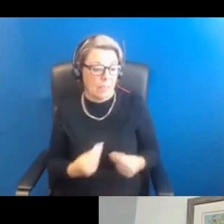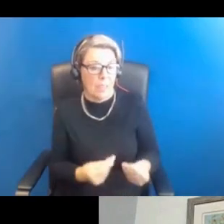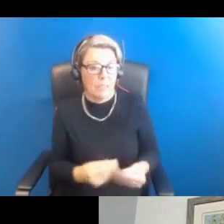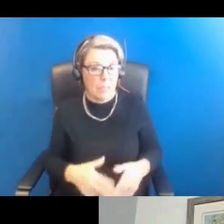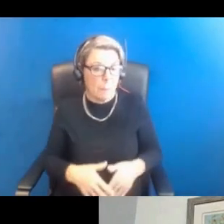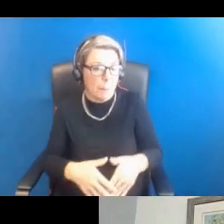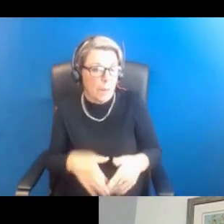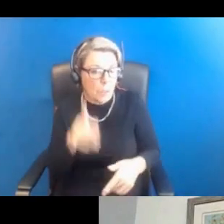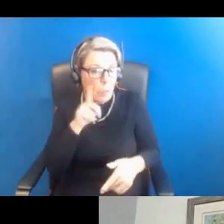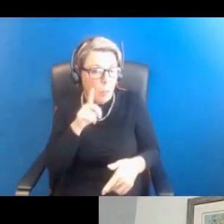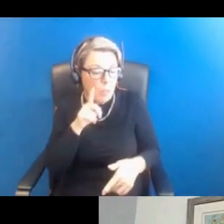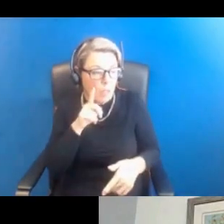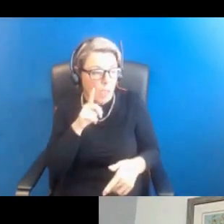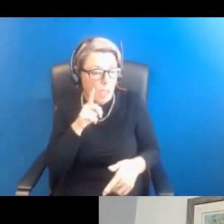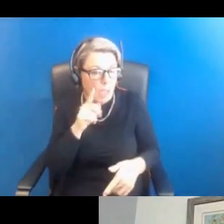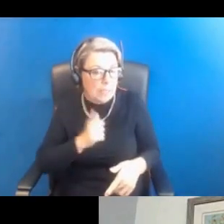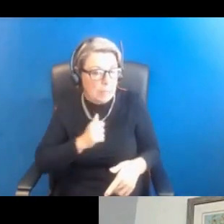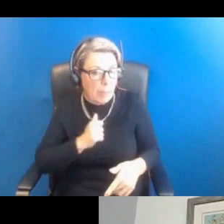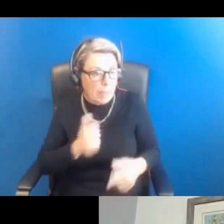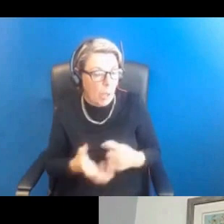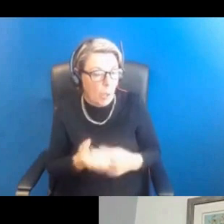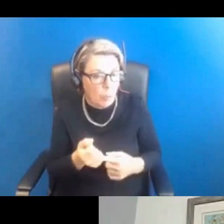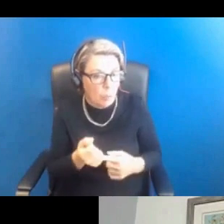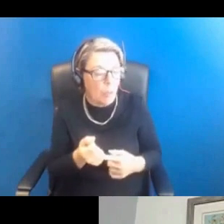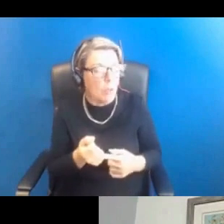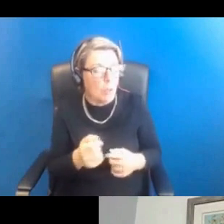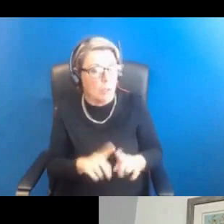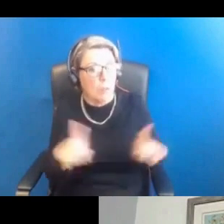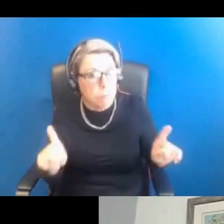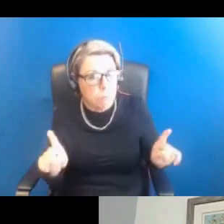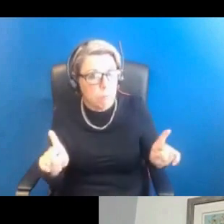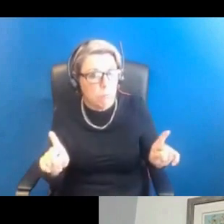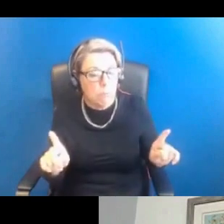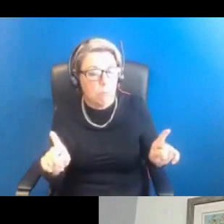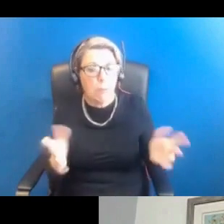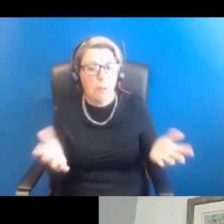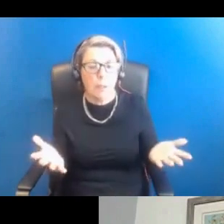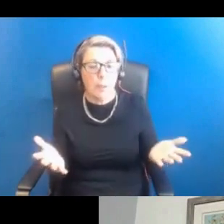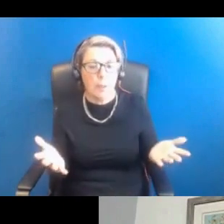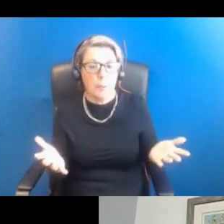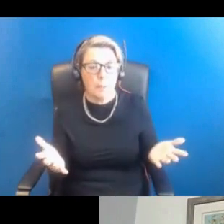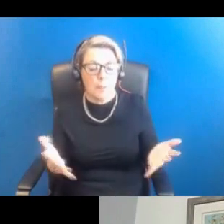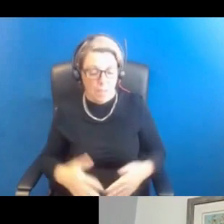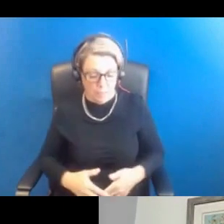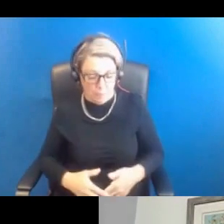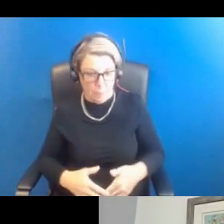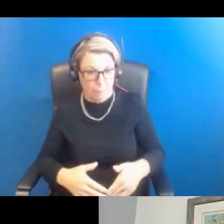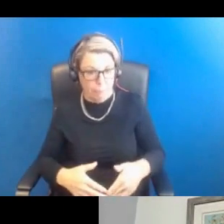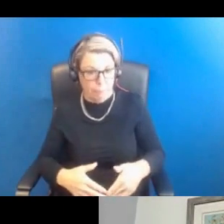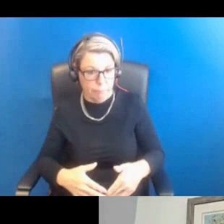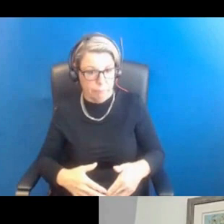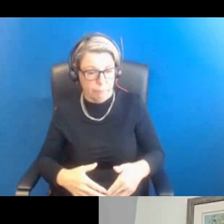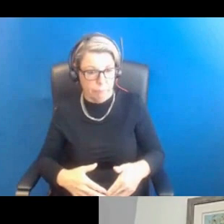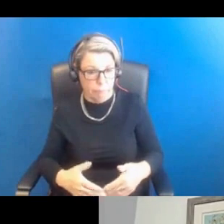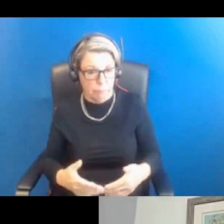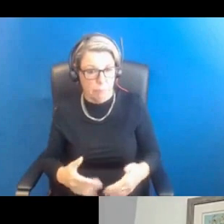unexpected outcomes of the of the pregnancy, particularly as that pregnancy grows up. So I think that